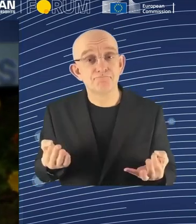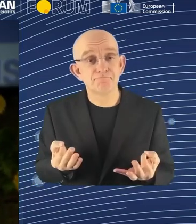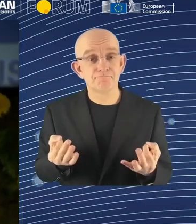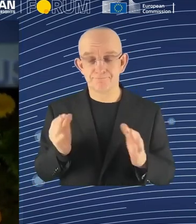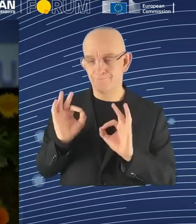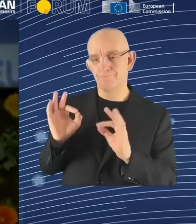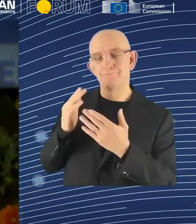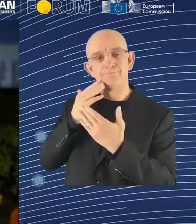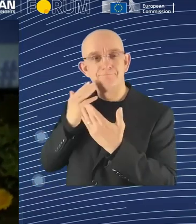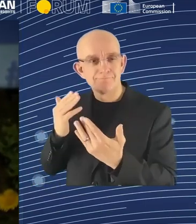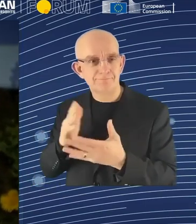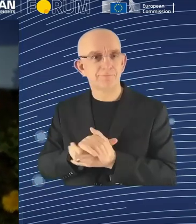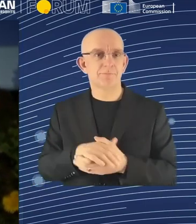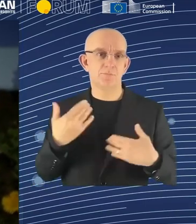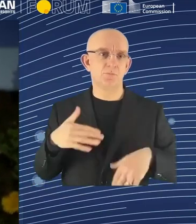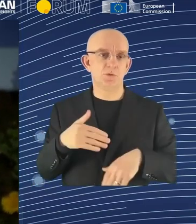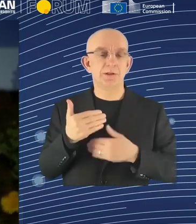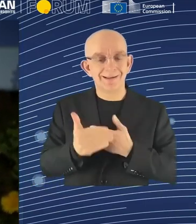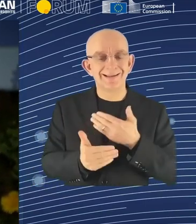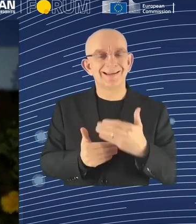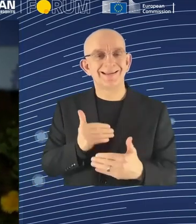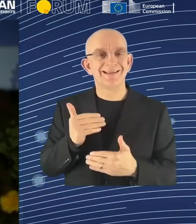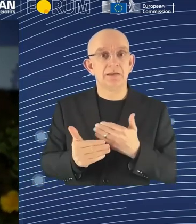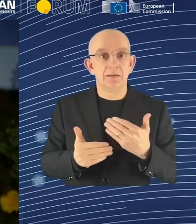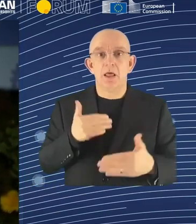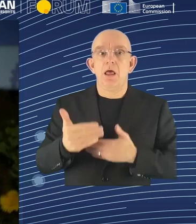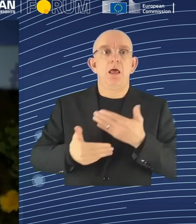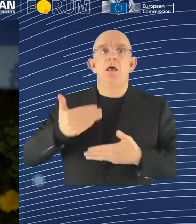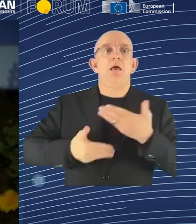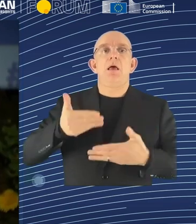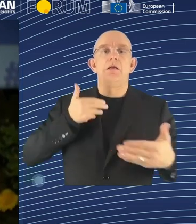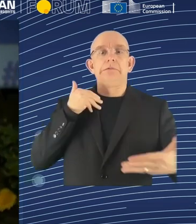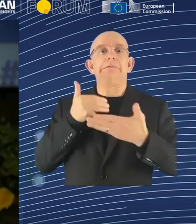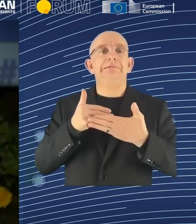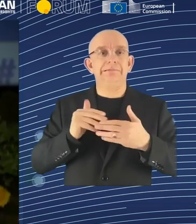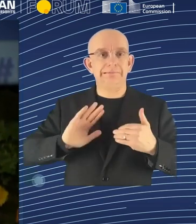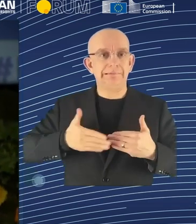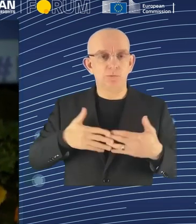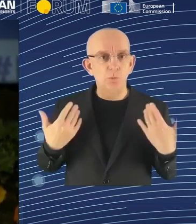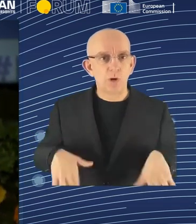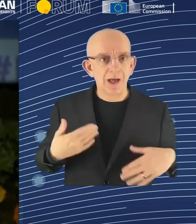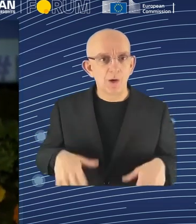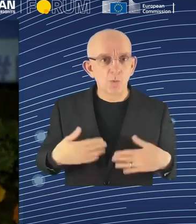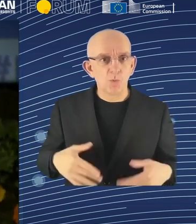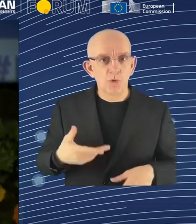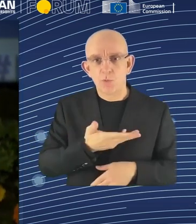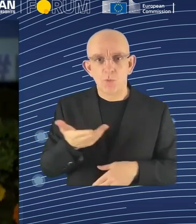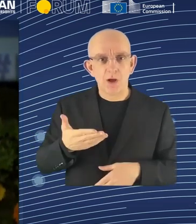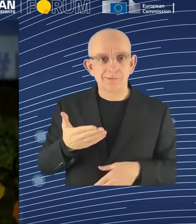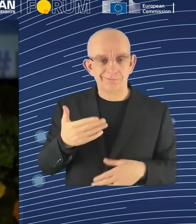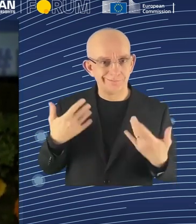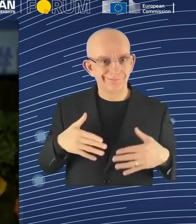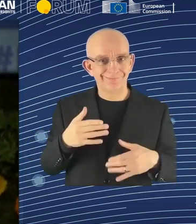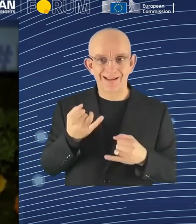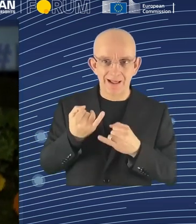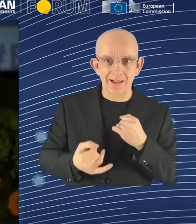suddenly we are nearing the end of the first day of our forum. And we've kept something very exciting until